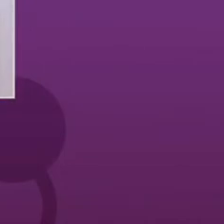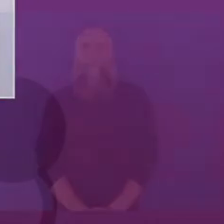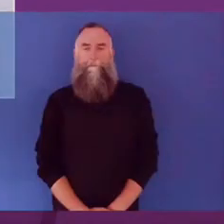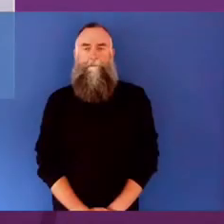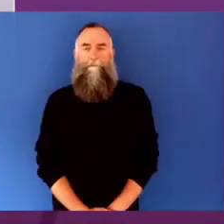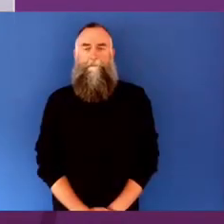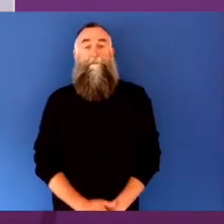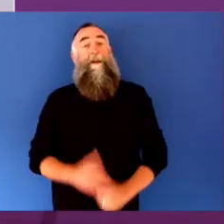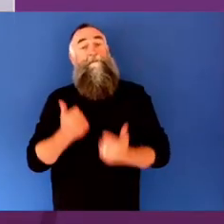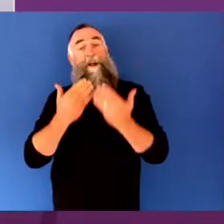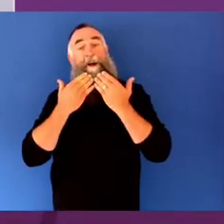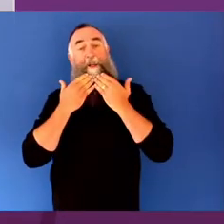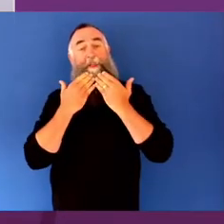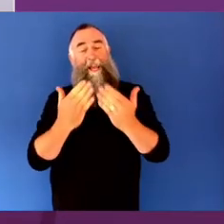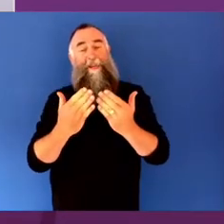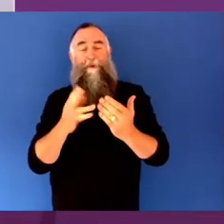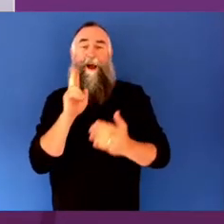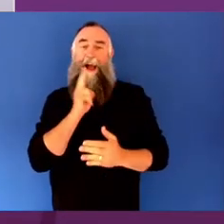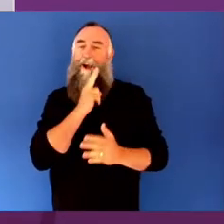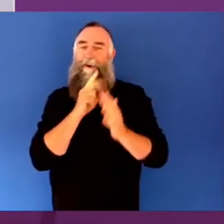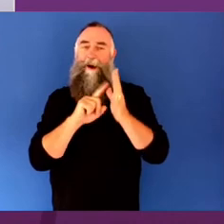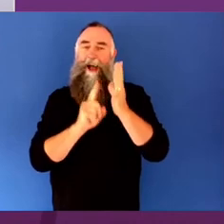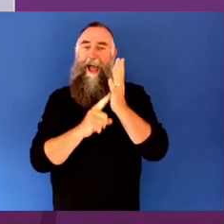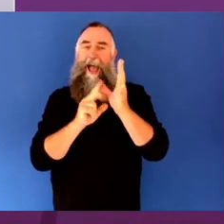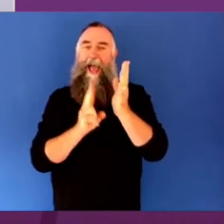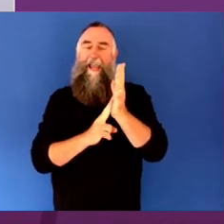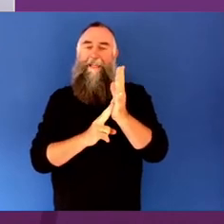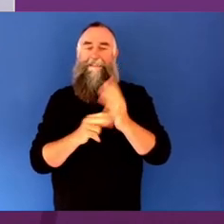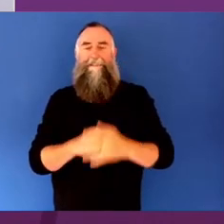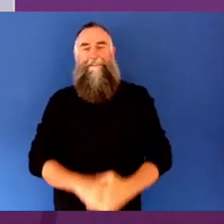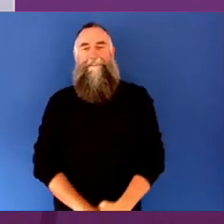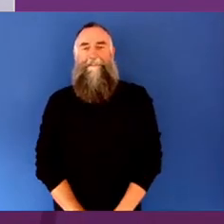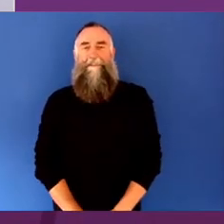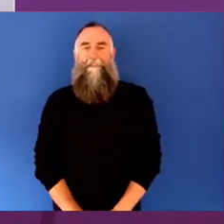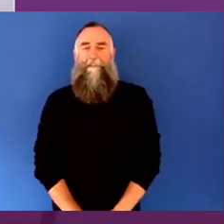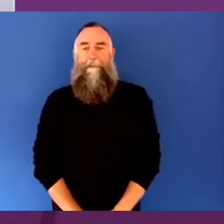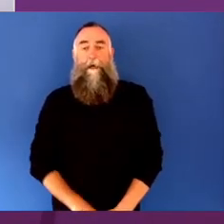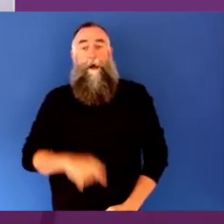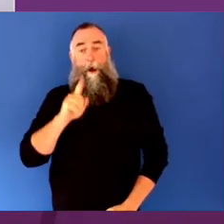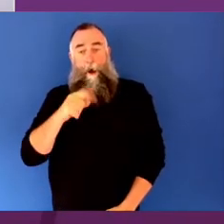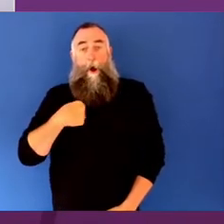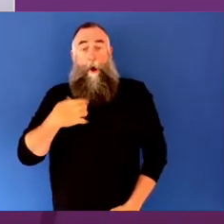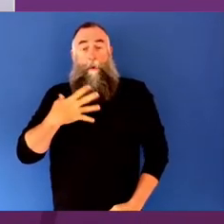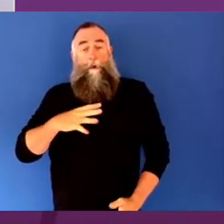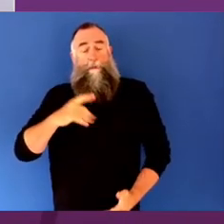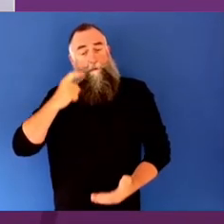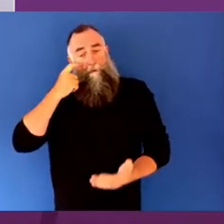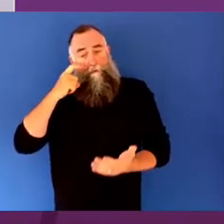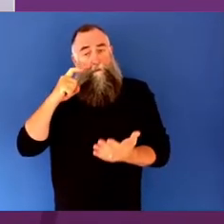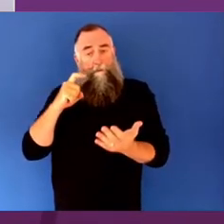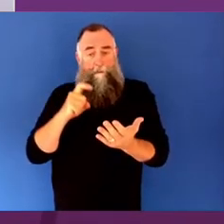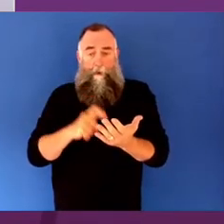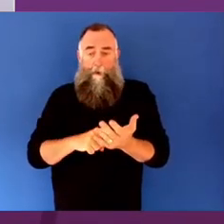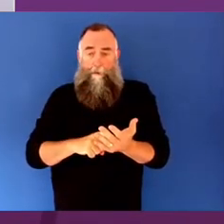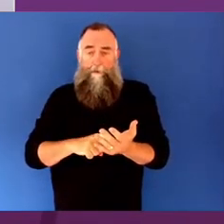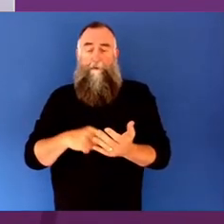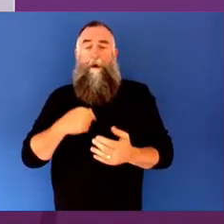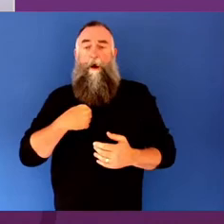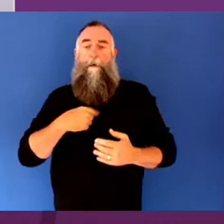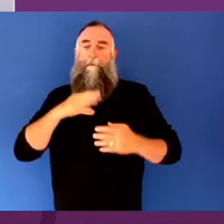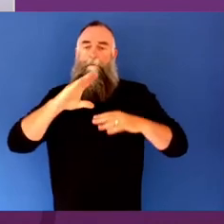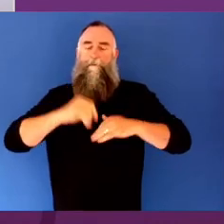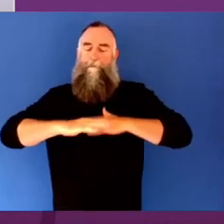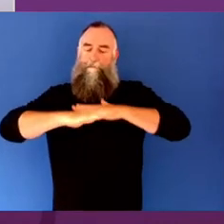Thank you, Uncle Alan, for your welcome. I would like to acknowledge that I am joining today from Wurundjeri Country, part of the Greater Kulin